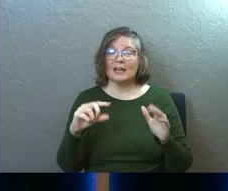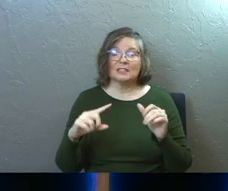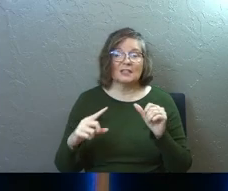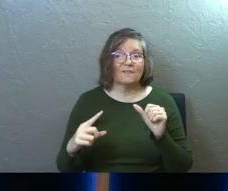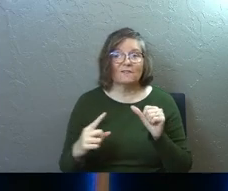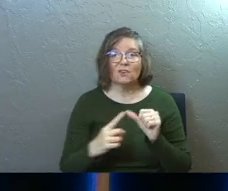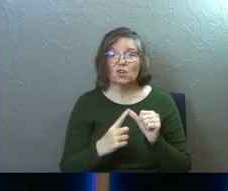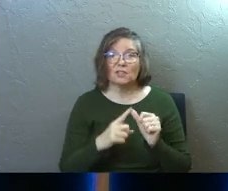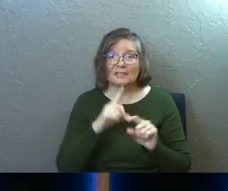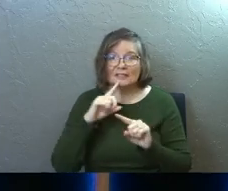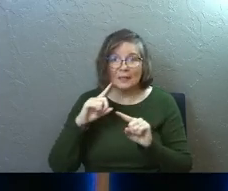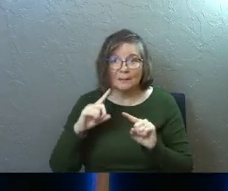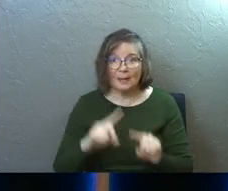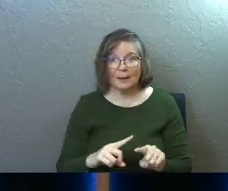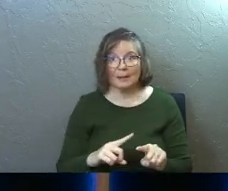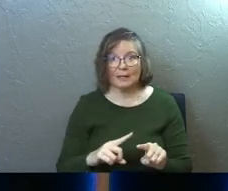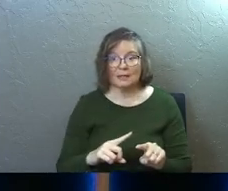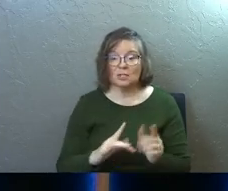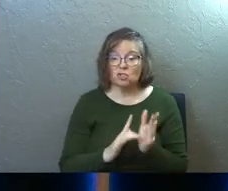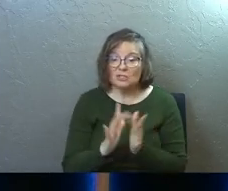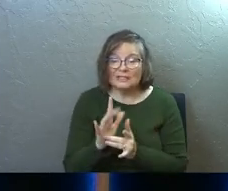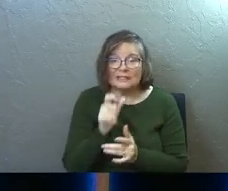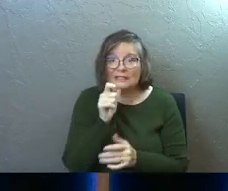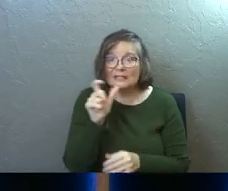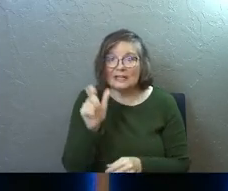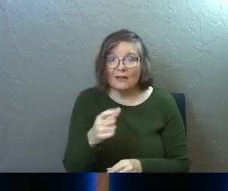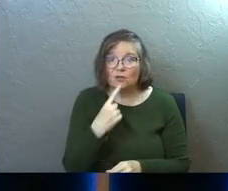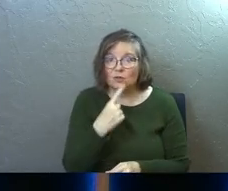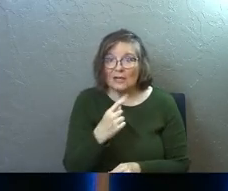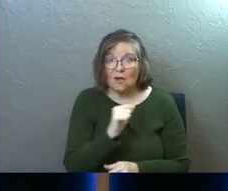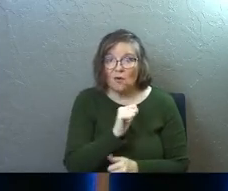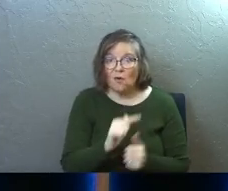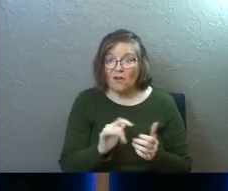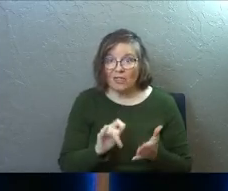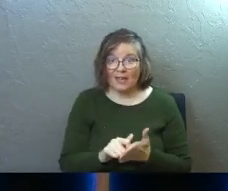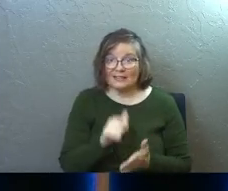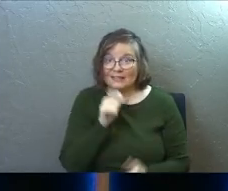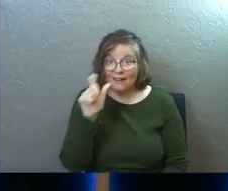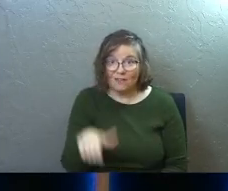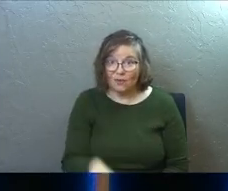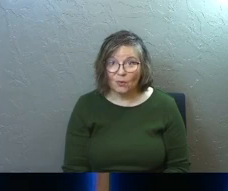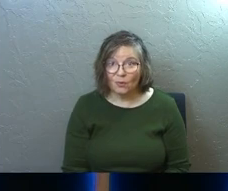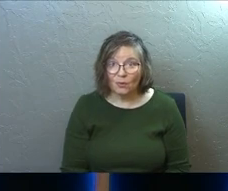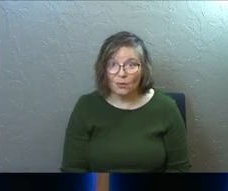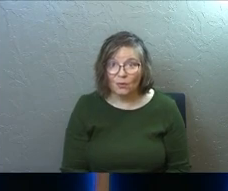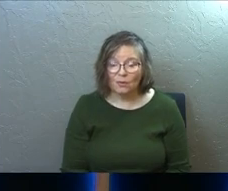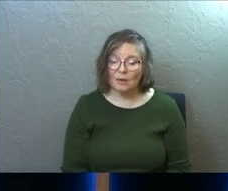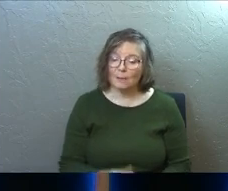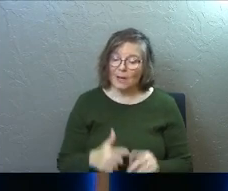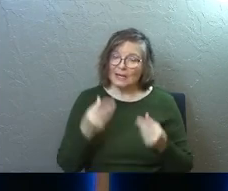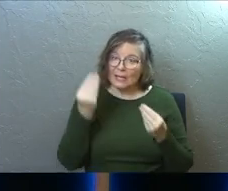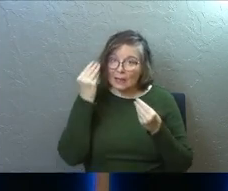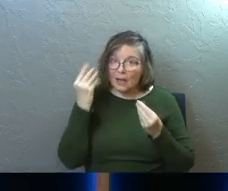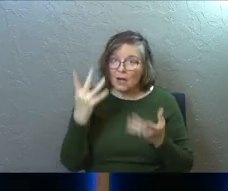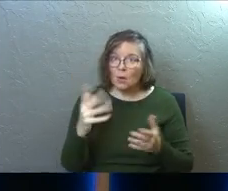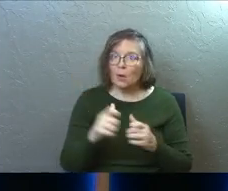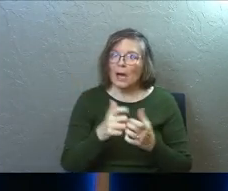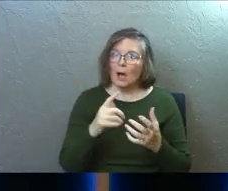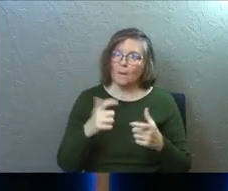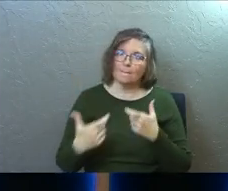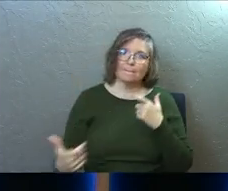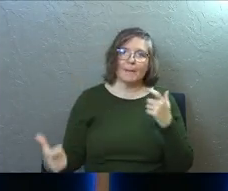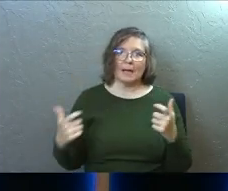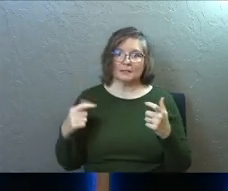the first commandment. Jesus didn't have to say all that, by the way, but he's letting you know just how